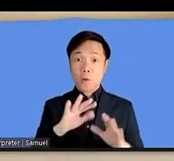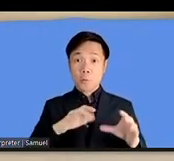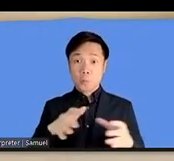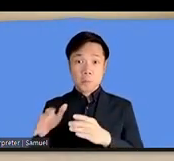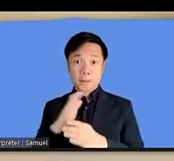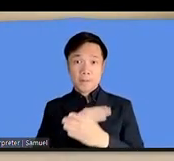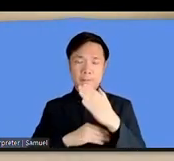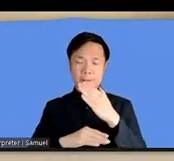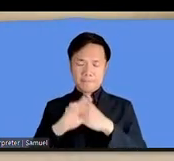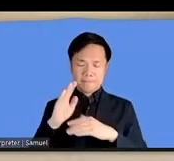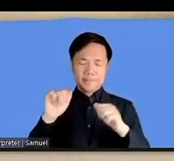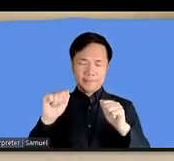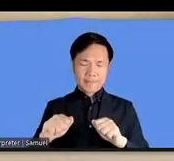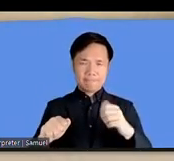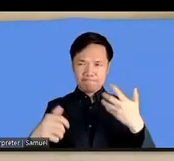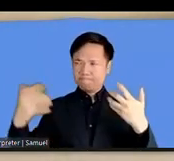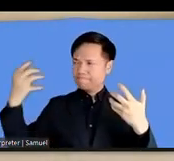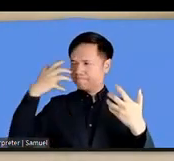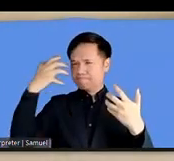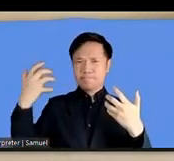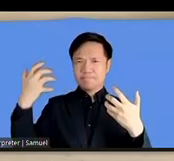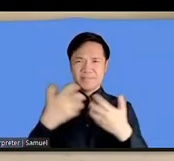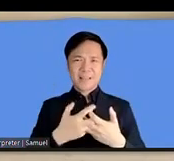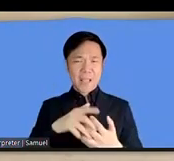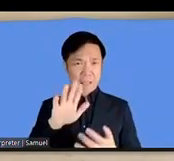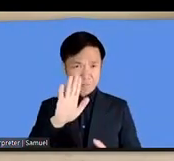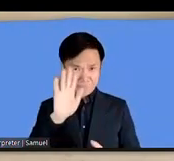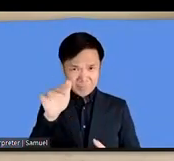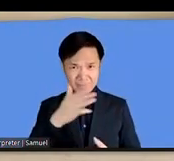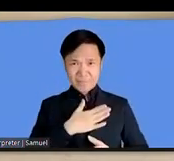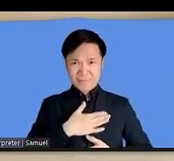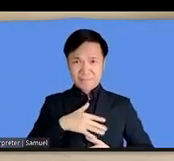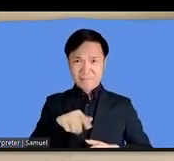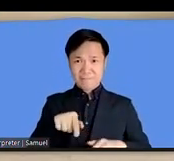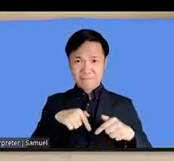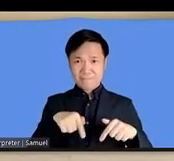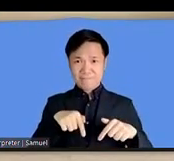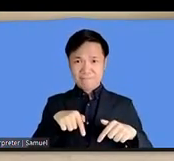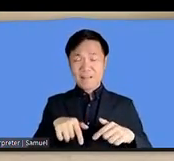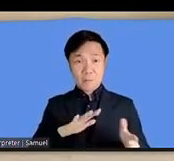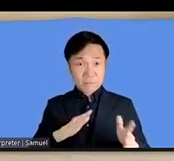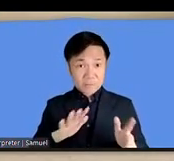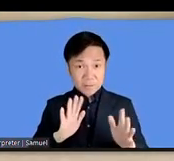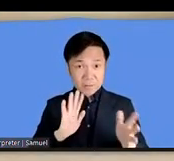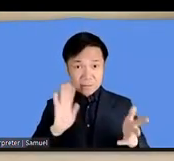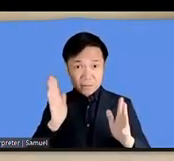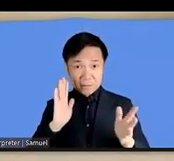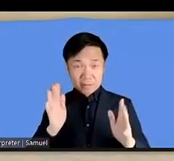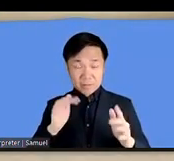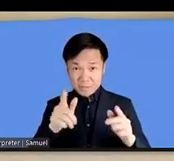I'm sorry I was kind of nervous I'm not sure if I could explain well but that's my thought thank you